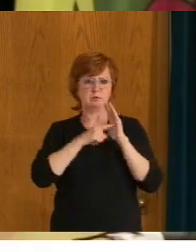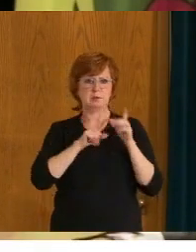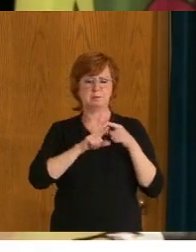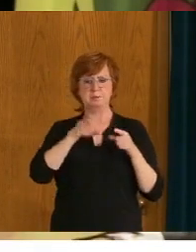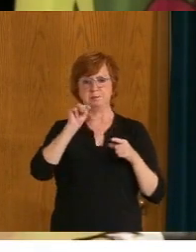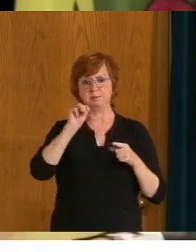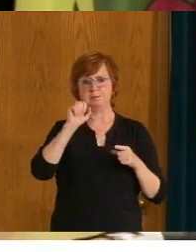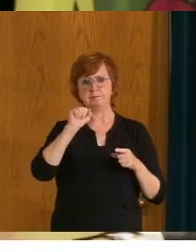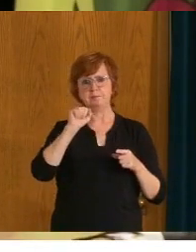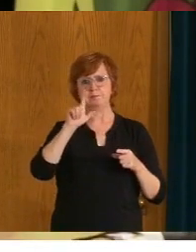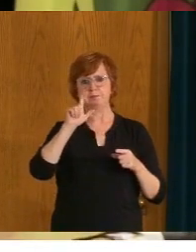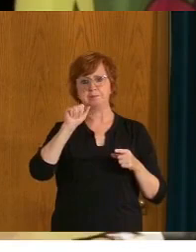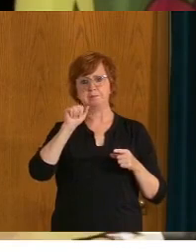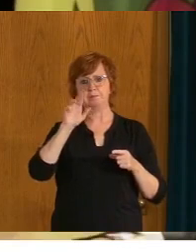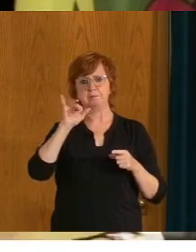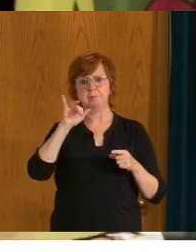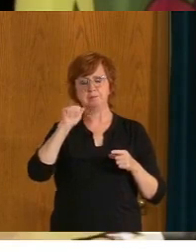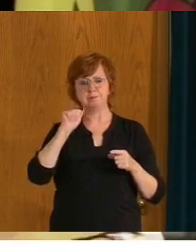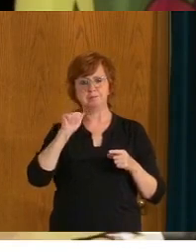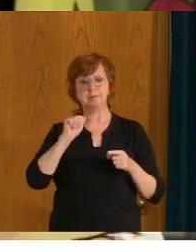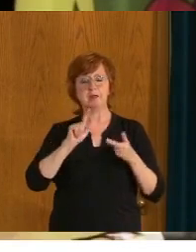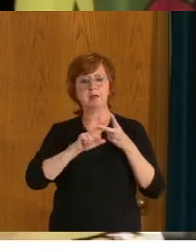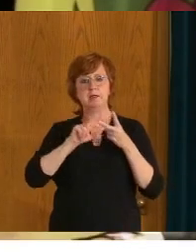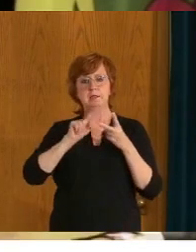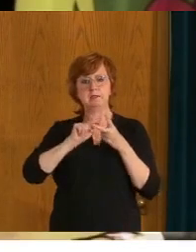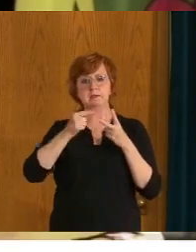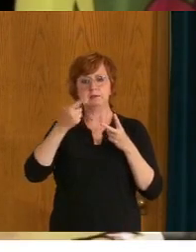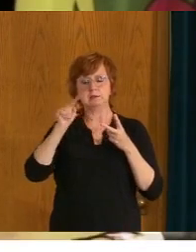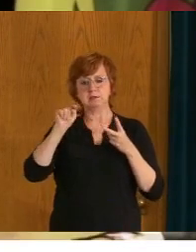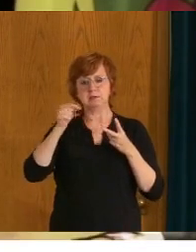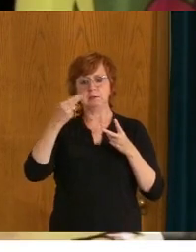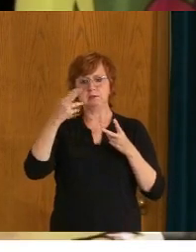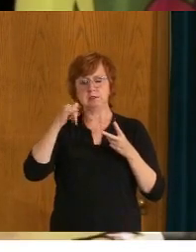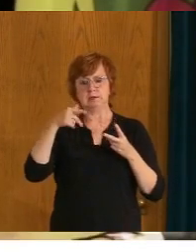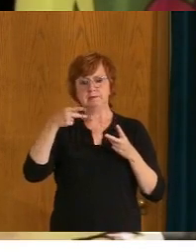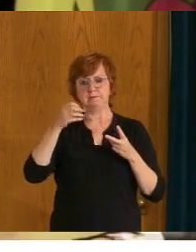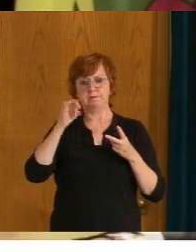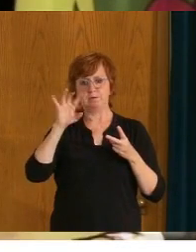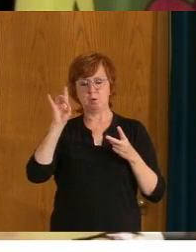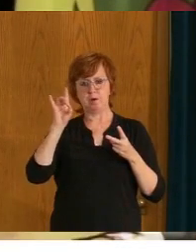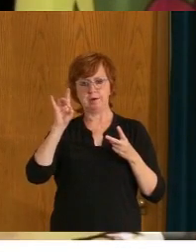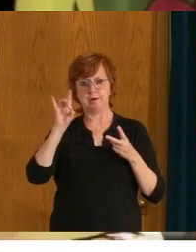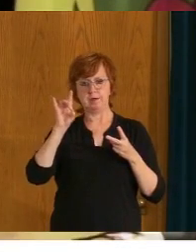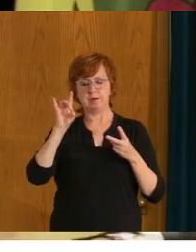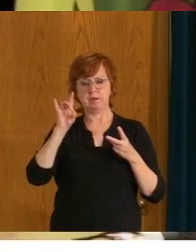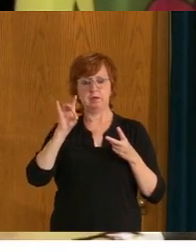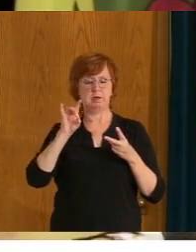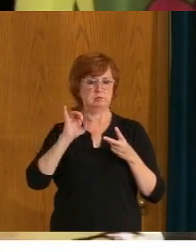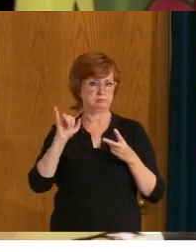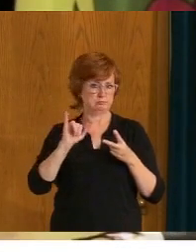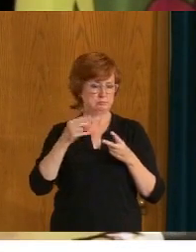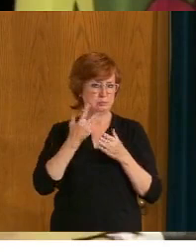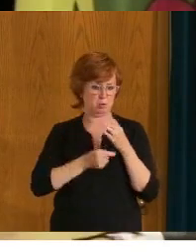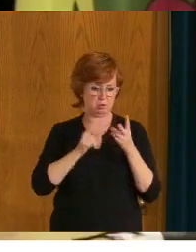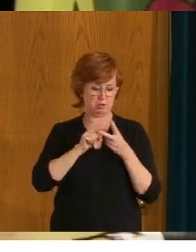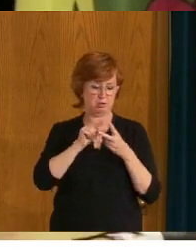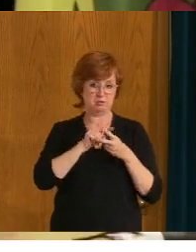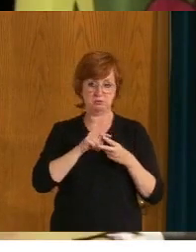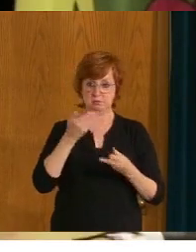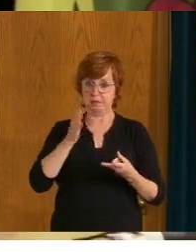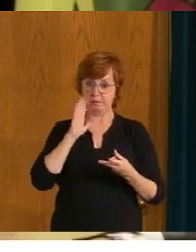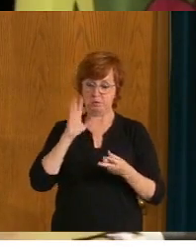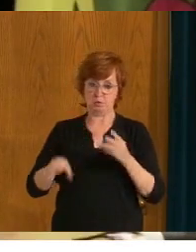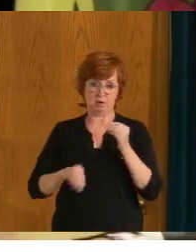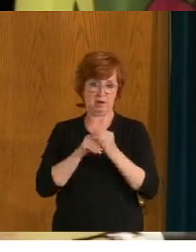other vaccinations that are available. It's entirely possible that you're going to require to have a proof of COVID vaccination